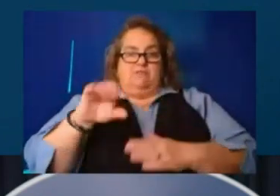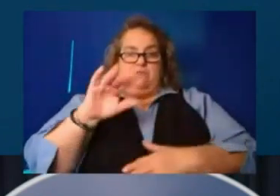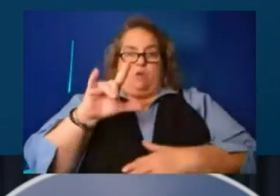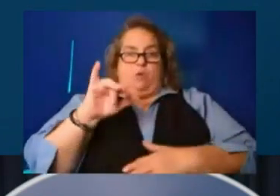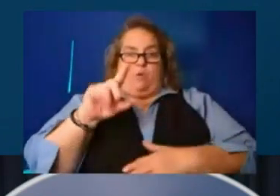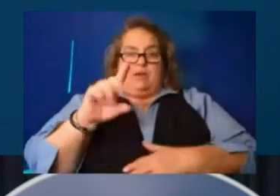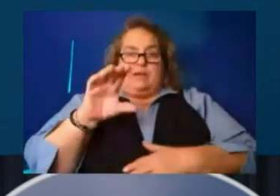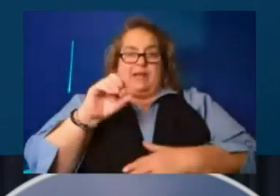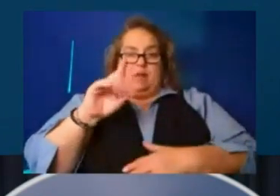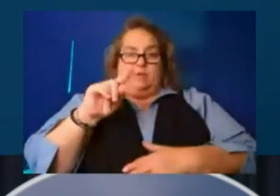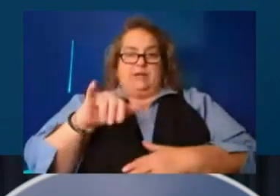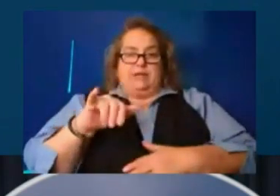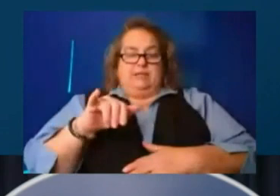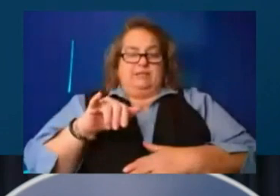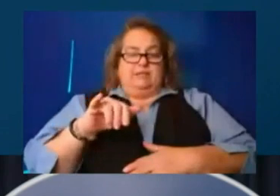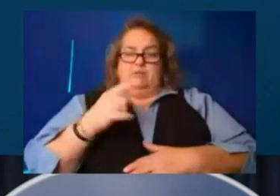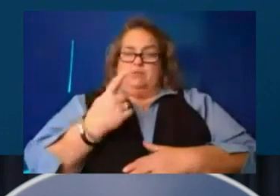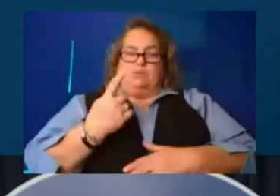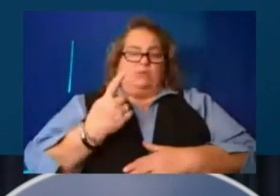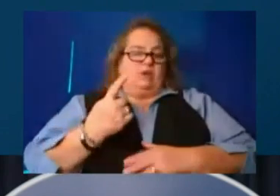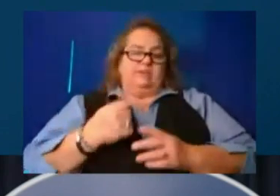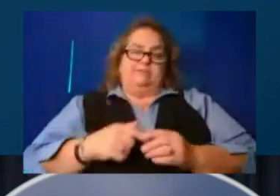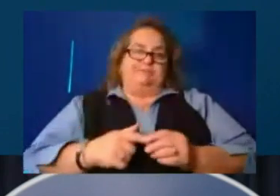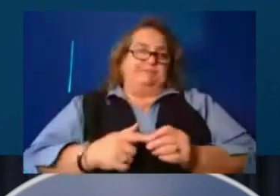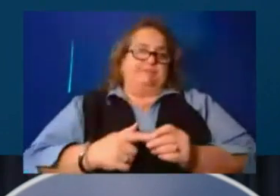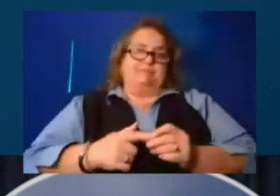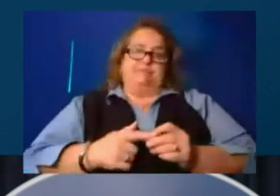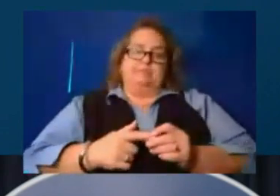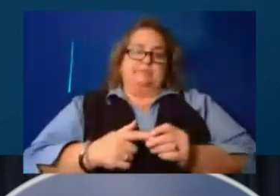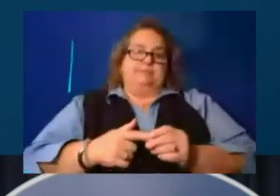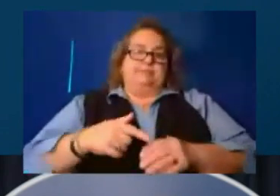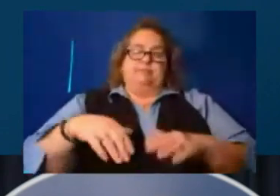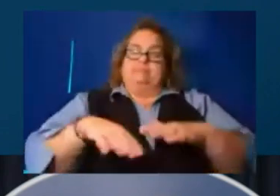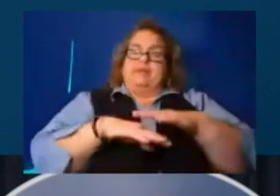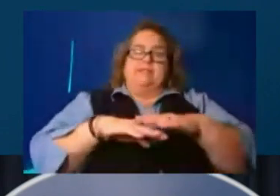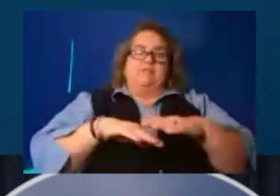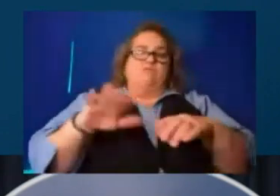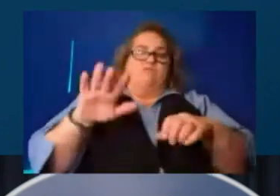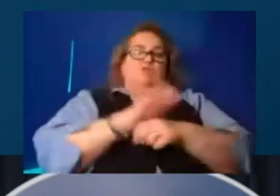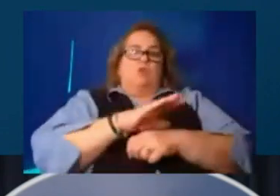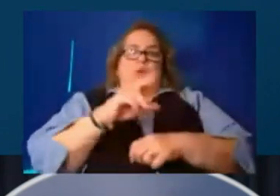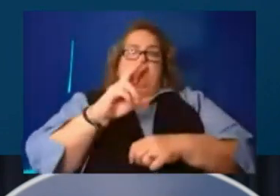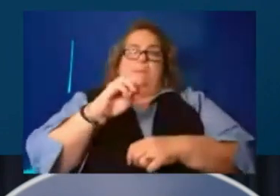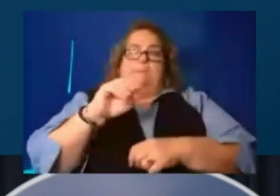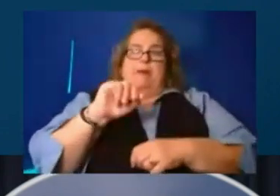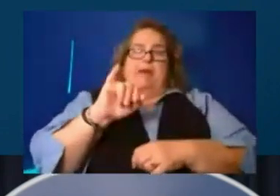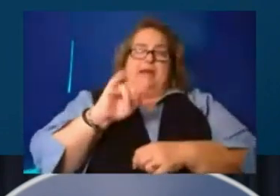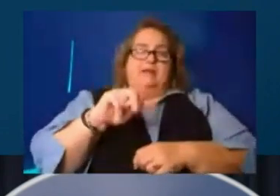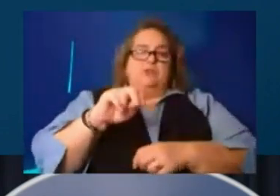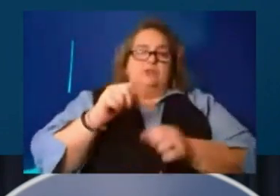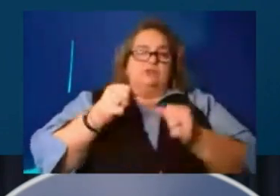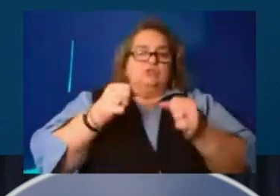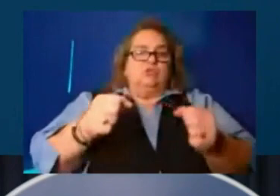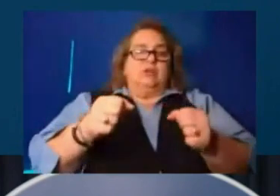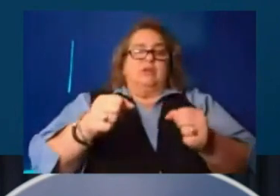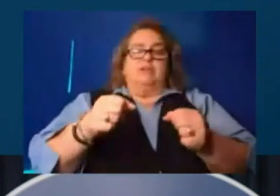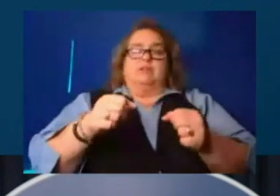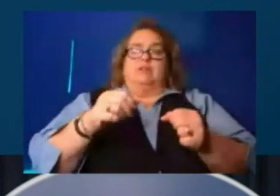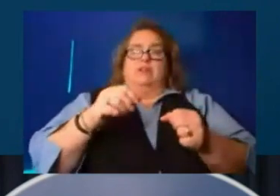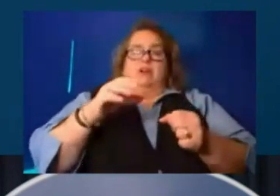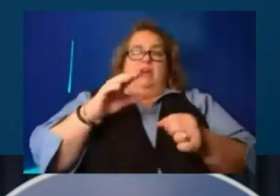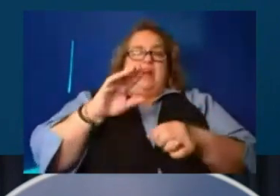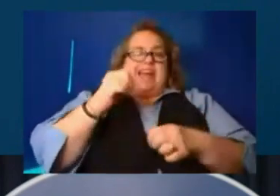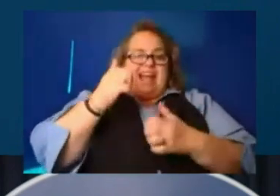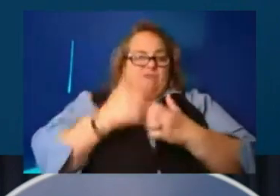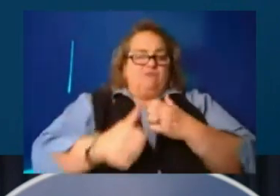one, basically the entire main street right off the road, every business, uh, wiped out, uh, one restaurant